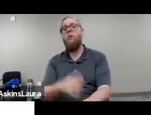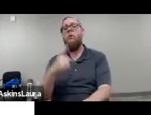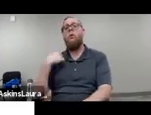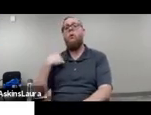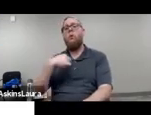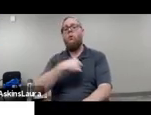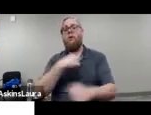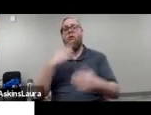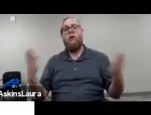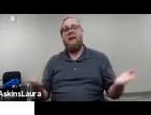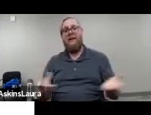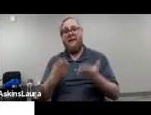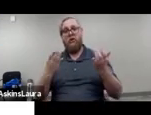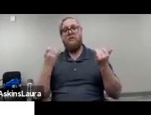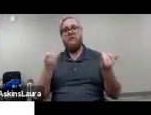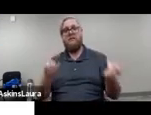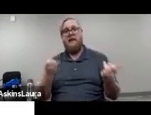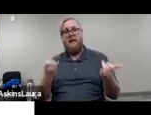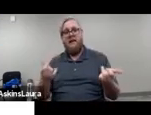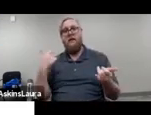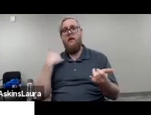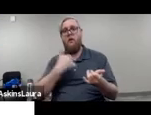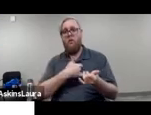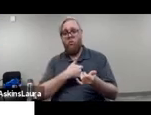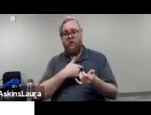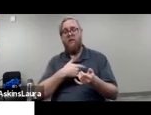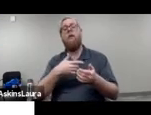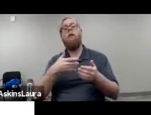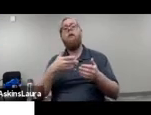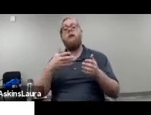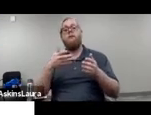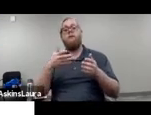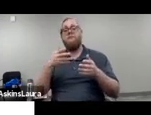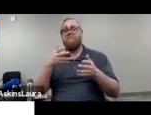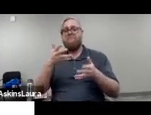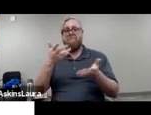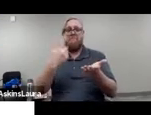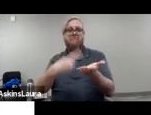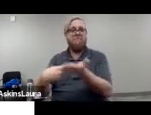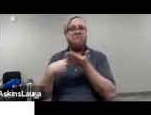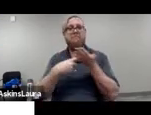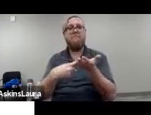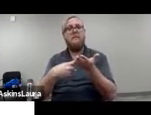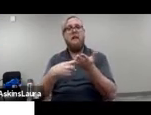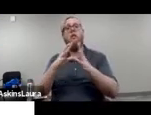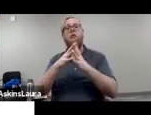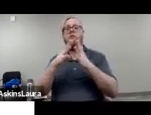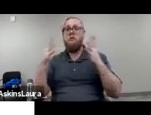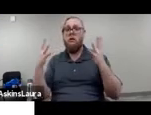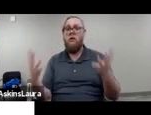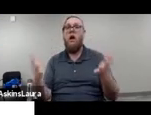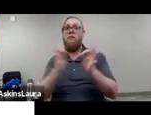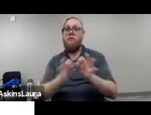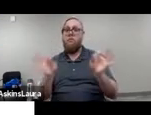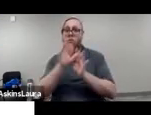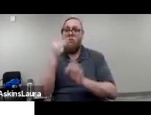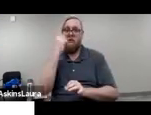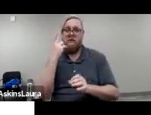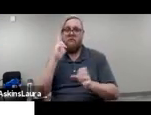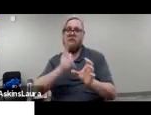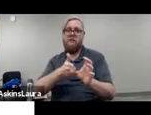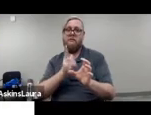We are here today, and we're spending this time with you today, to let you know that a lot is at stake. There are over